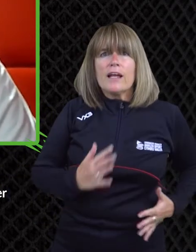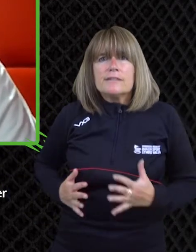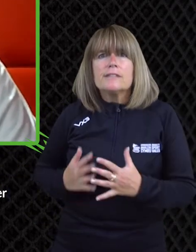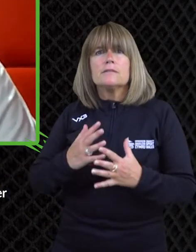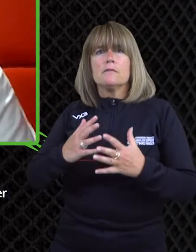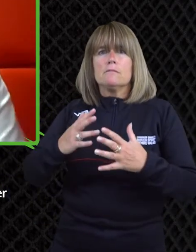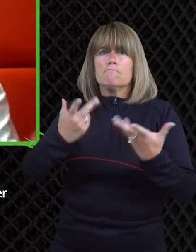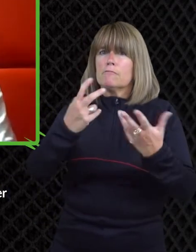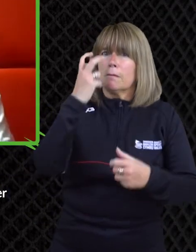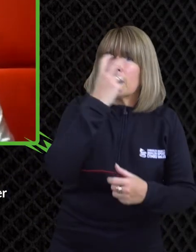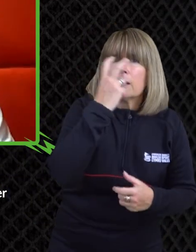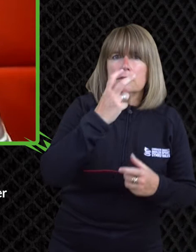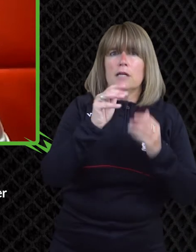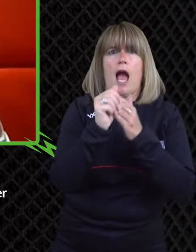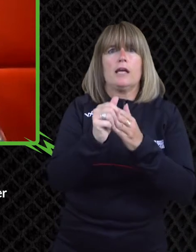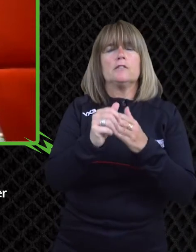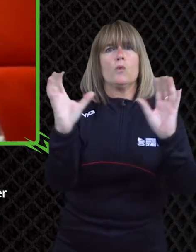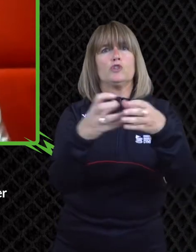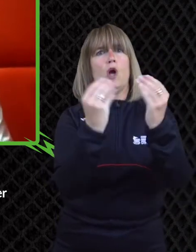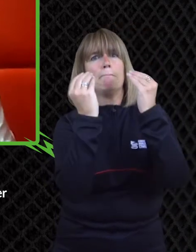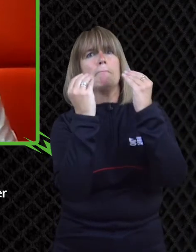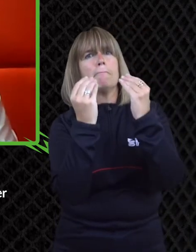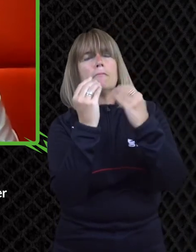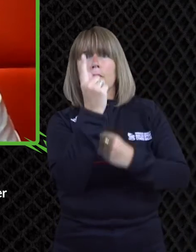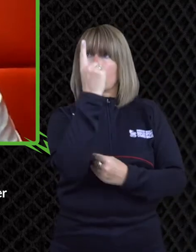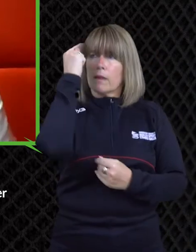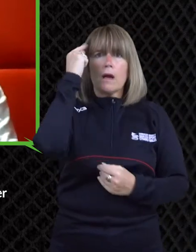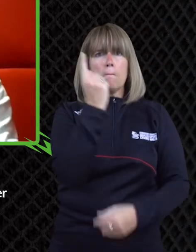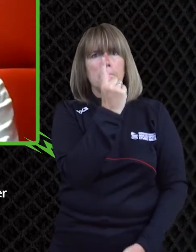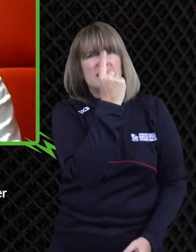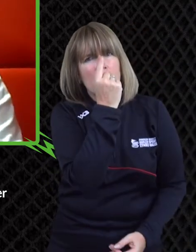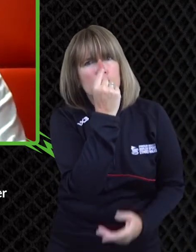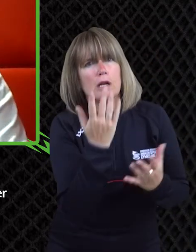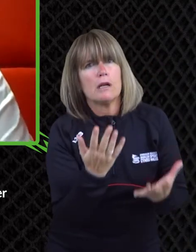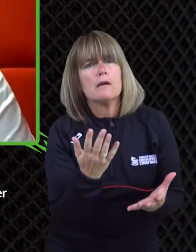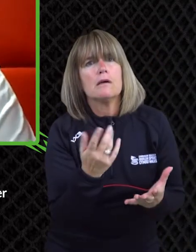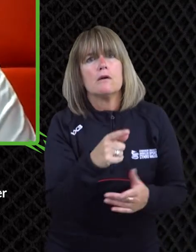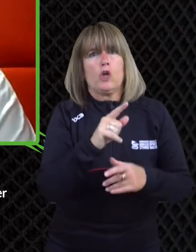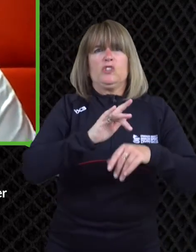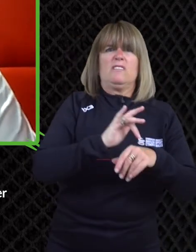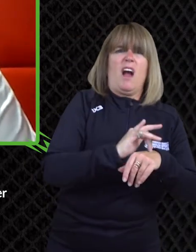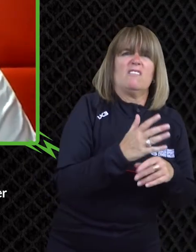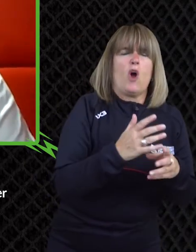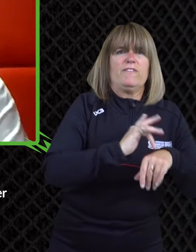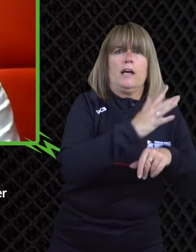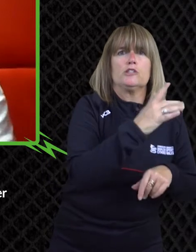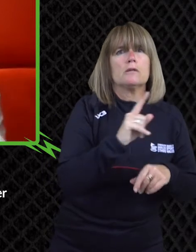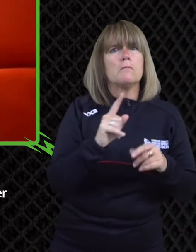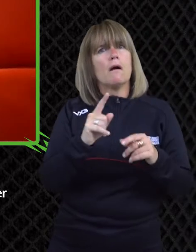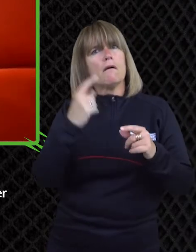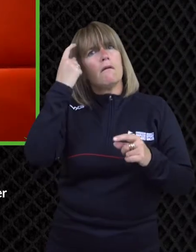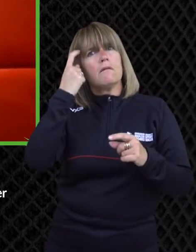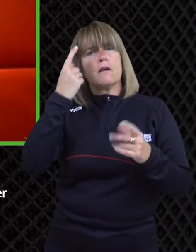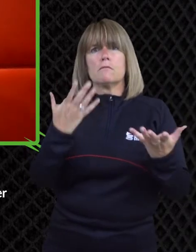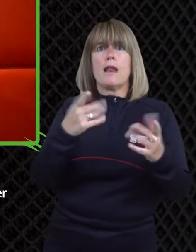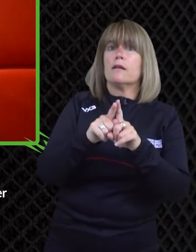sport and especially disability sport wales is about breaking down barriers in collaboration with people like welsh athletics who are putting on